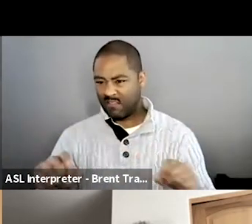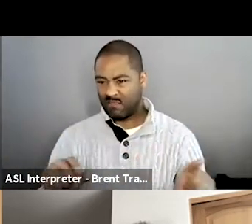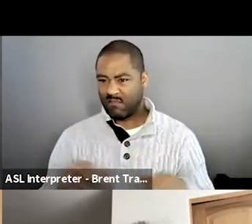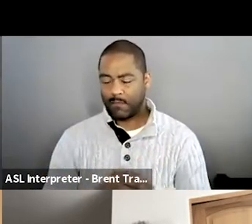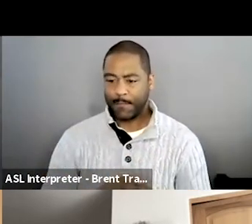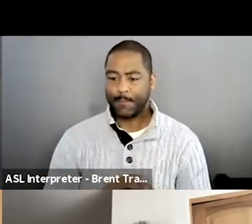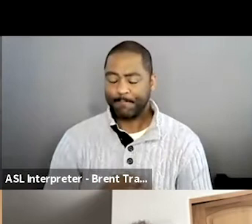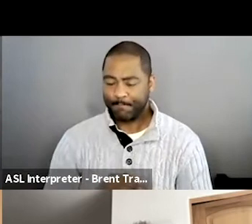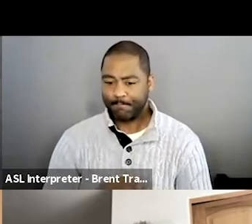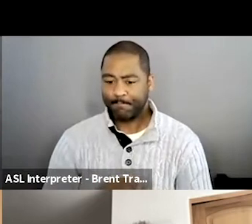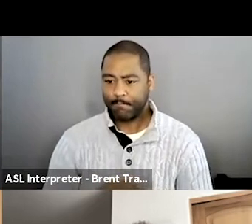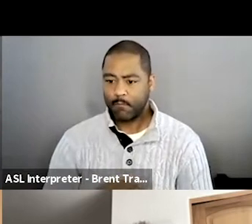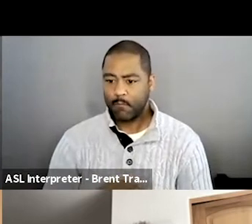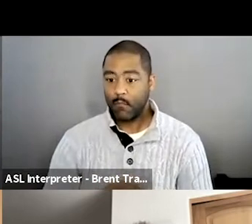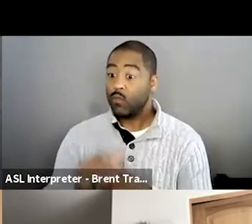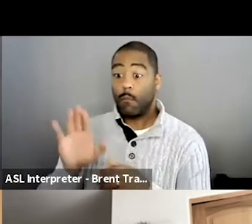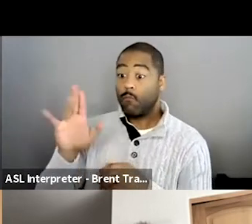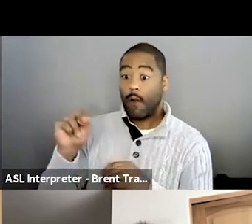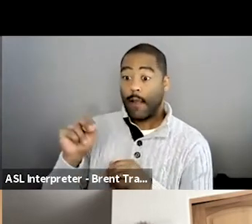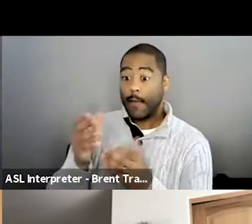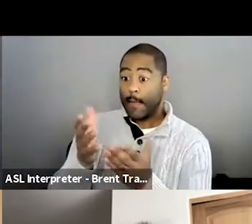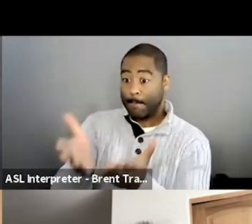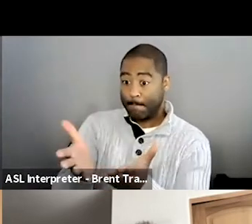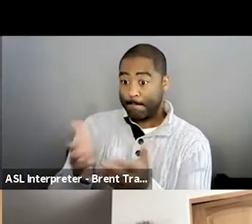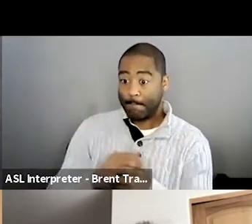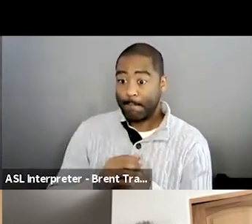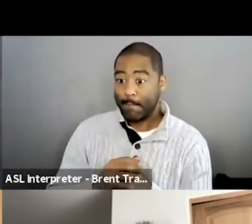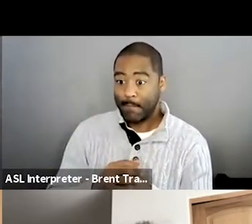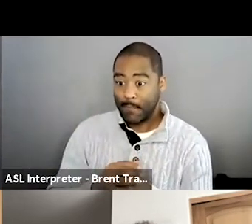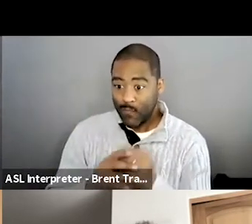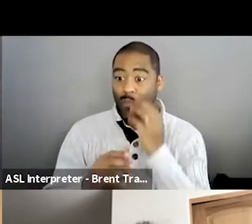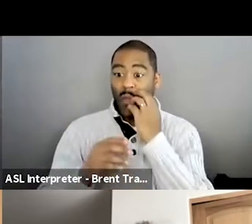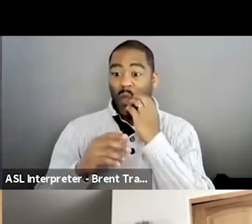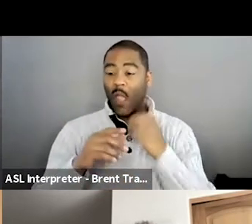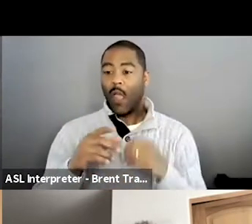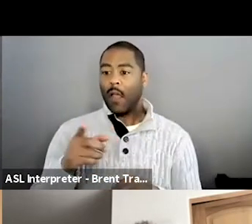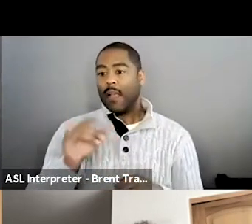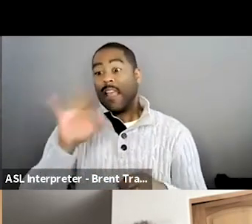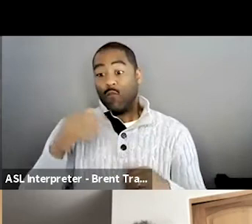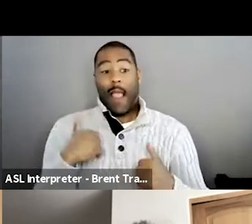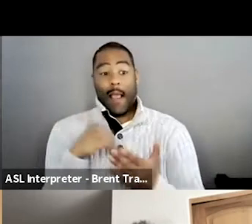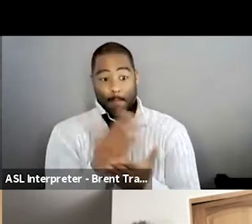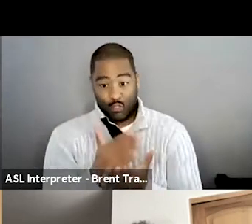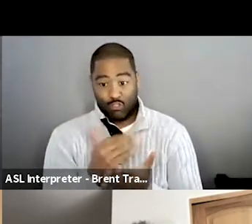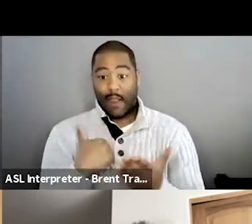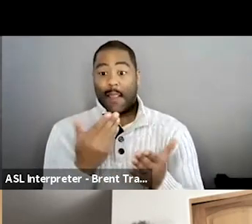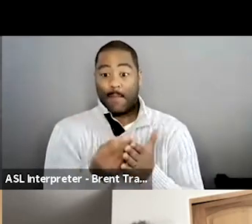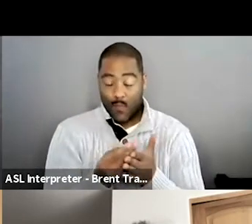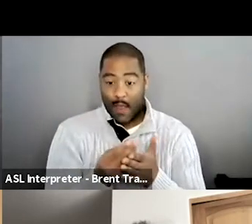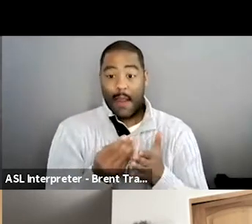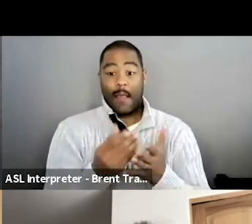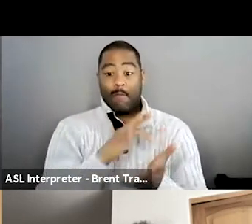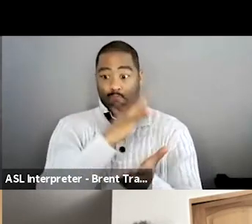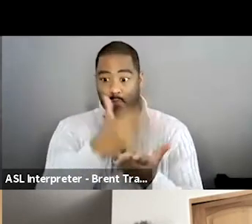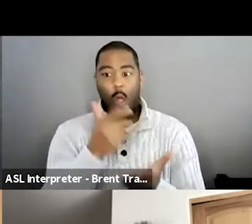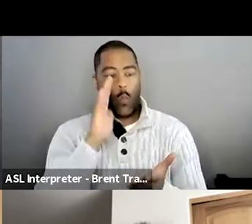So, so that's just here and there when I was the only one available, if, if we had the budget and the better hands, we definitely went with